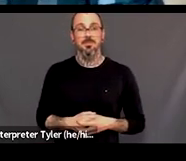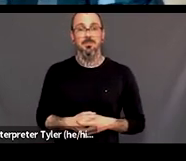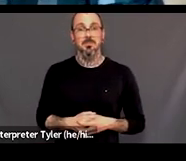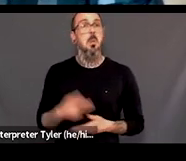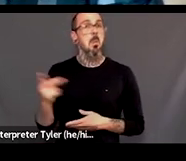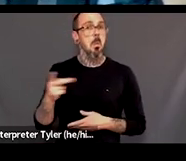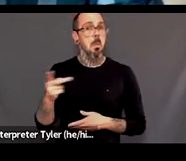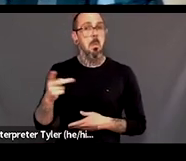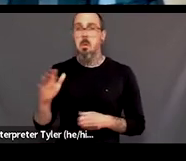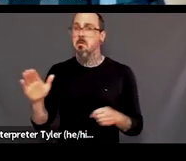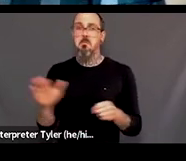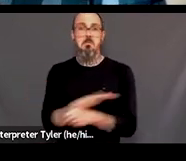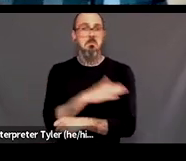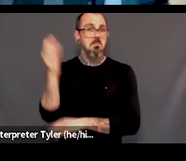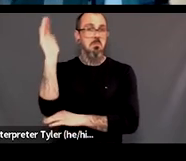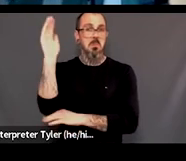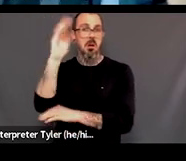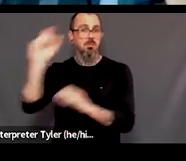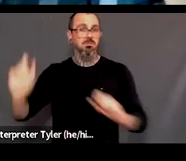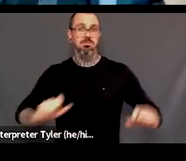visible on screen throughout the presentation